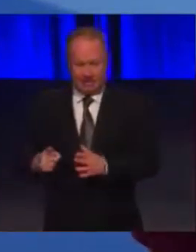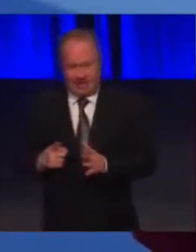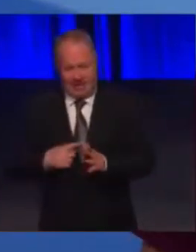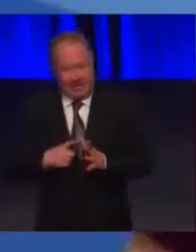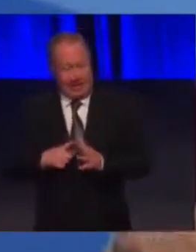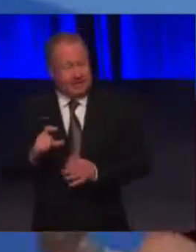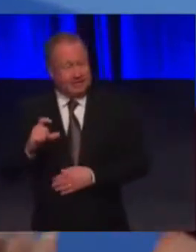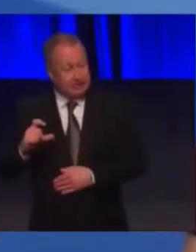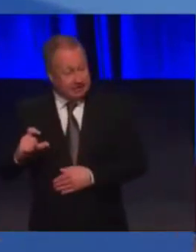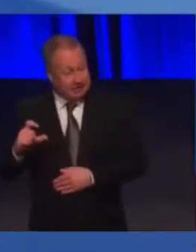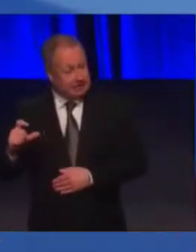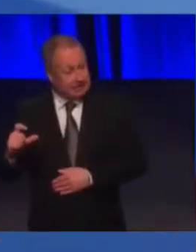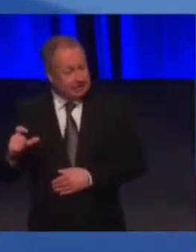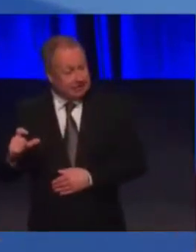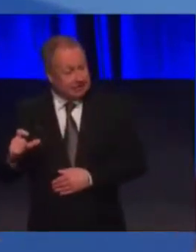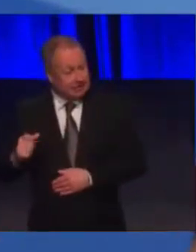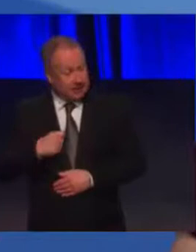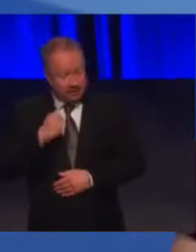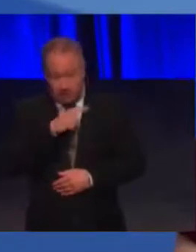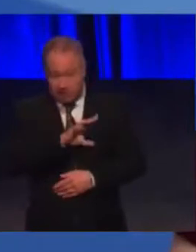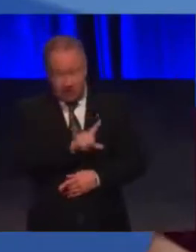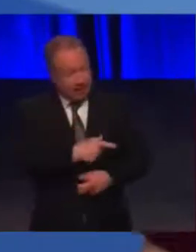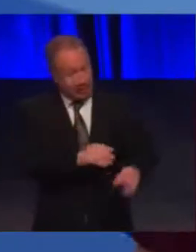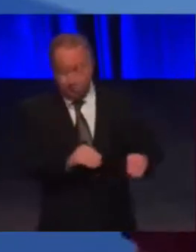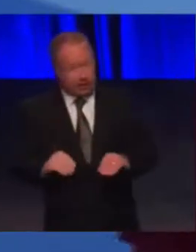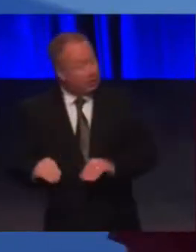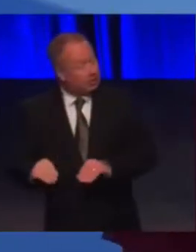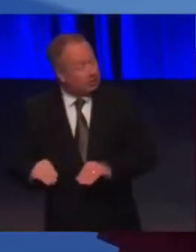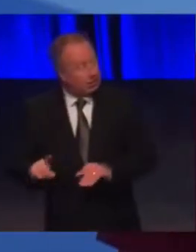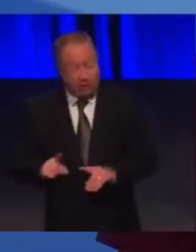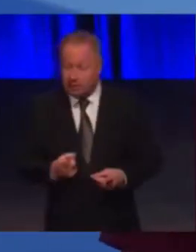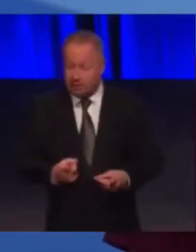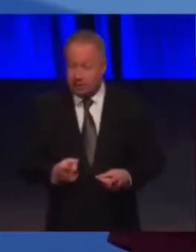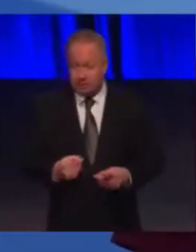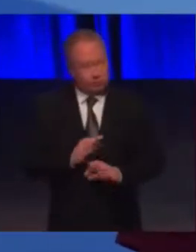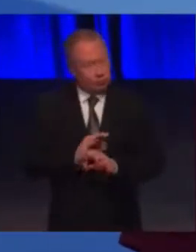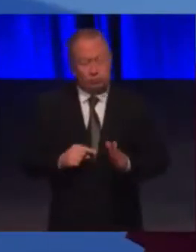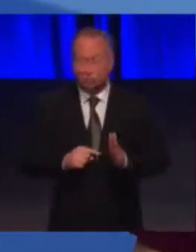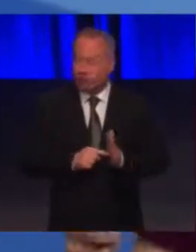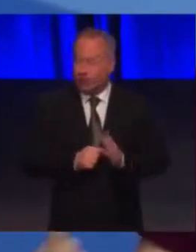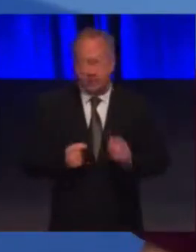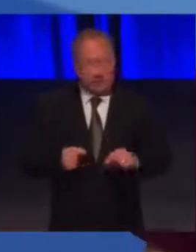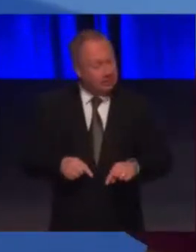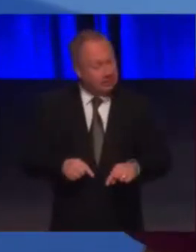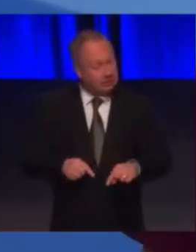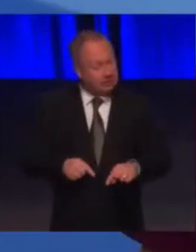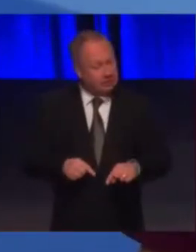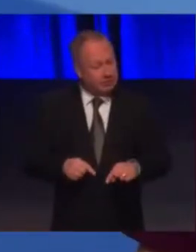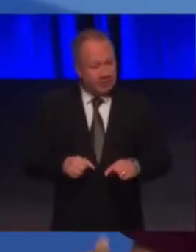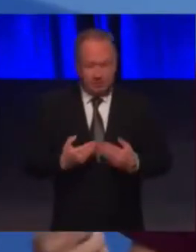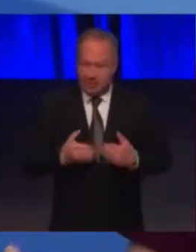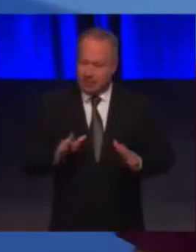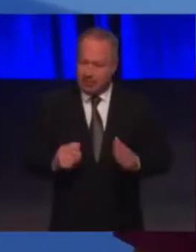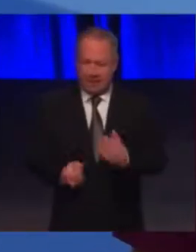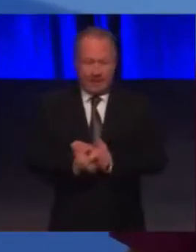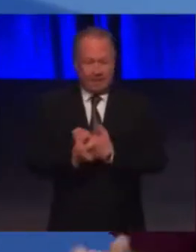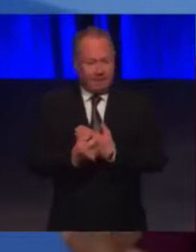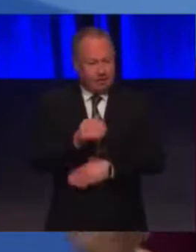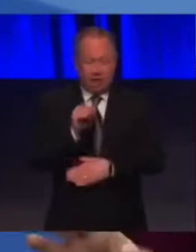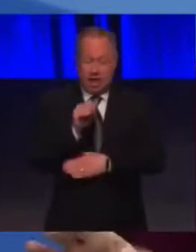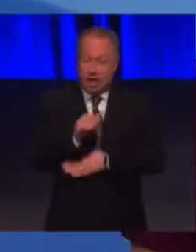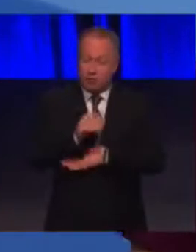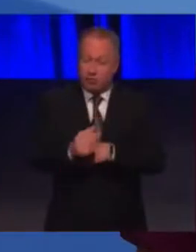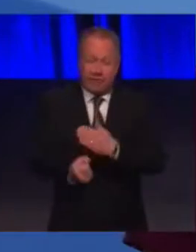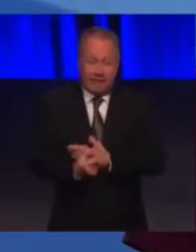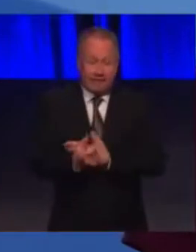here today. I couldn't have brought my son to the creche because of the fact there was no toilets for him. Public events, outdoor events, I